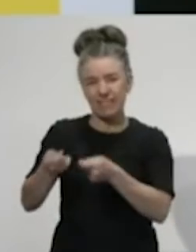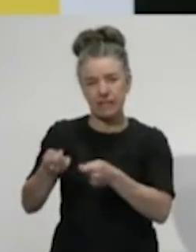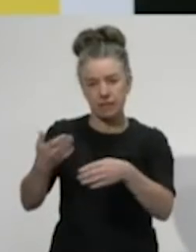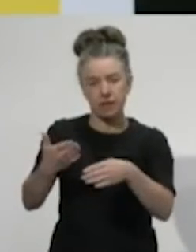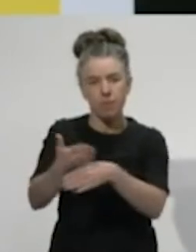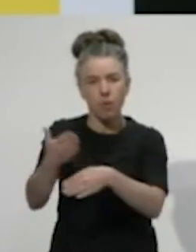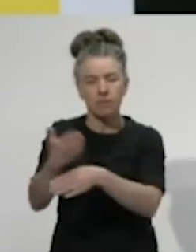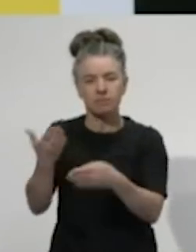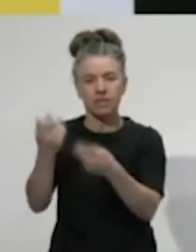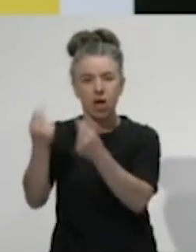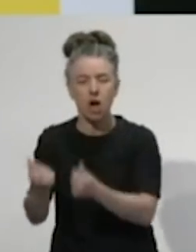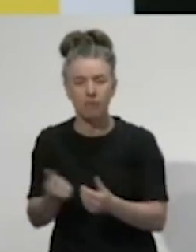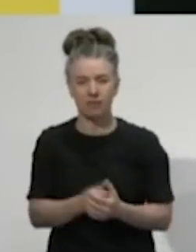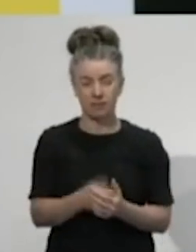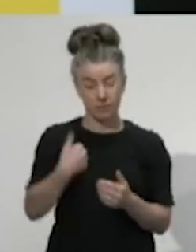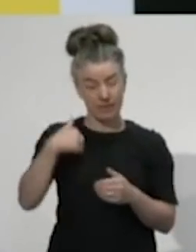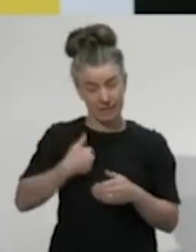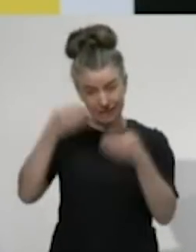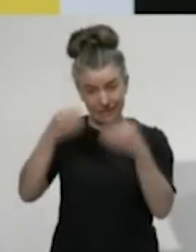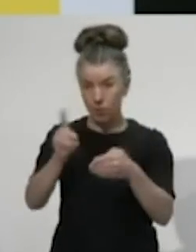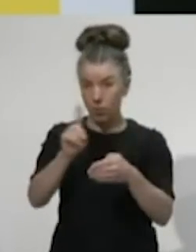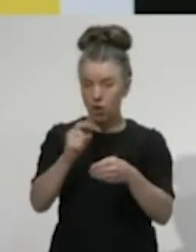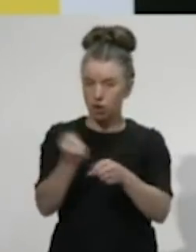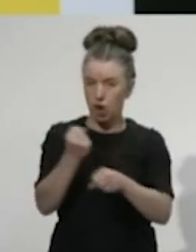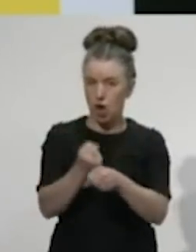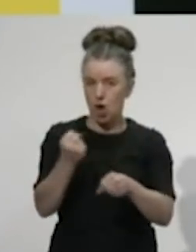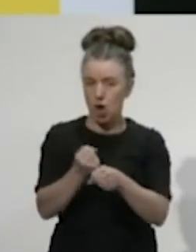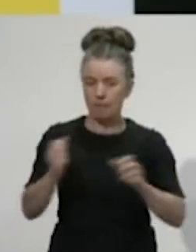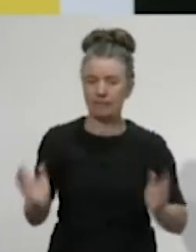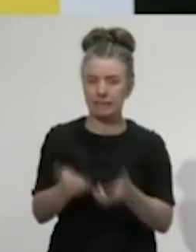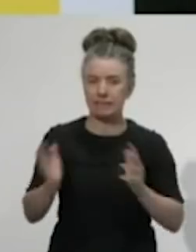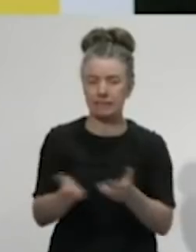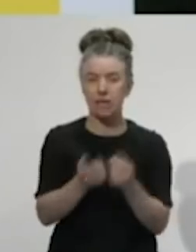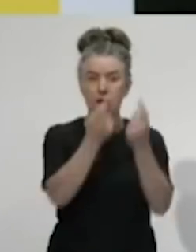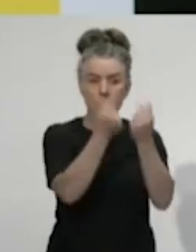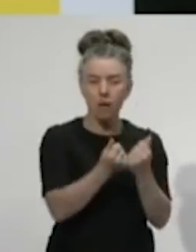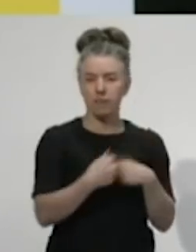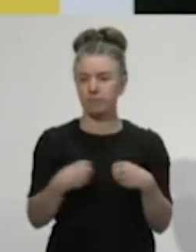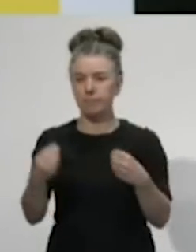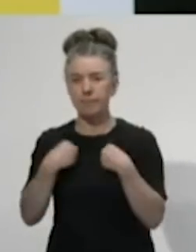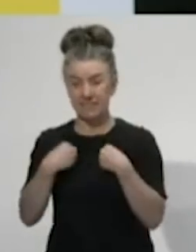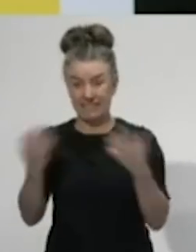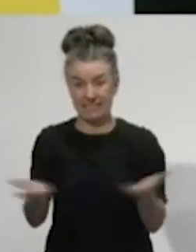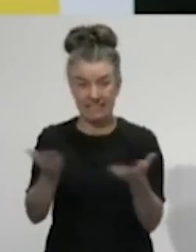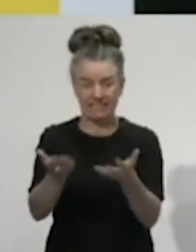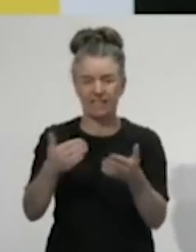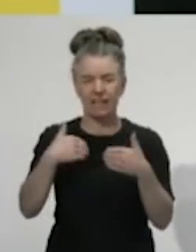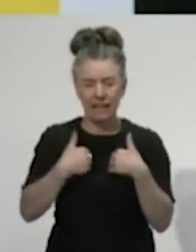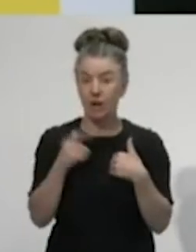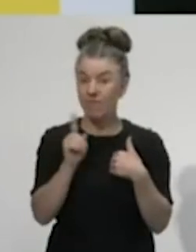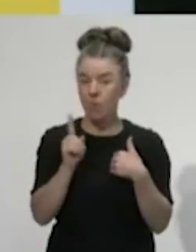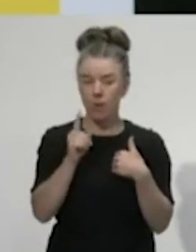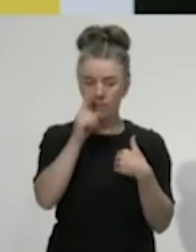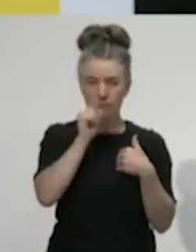productive economy. A relentless focus on jobs, the economy and businesses is what's required now for the well-being of New Zealanders.